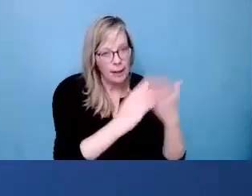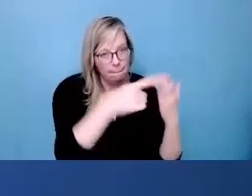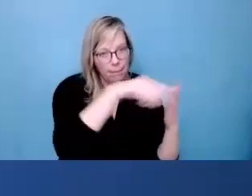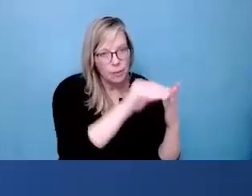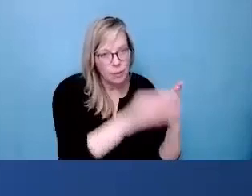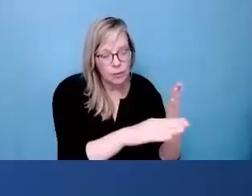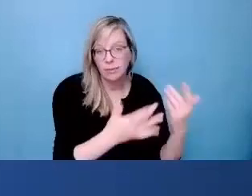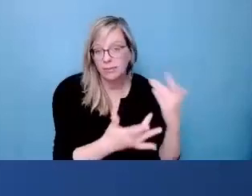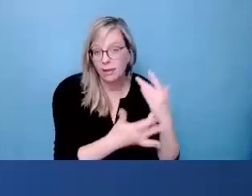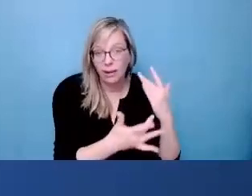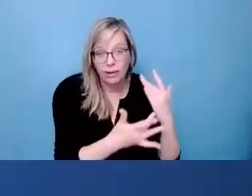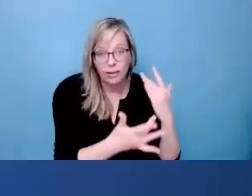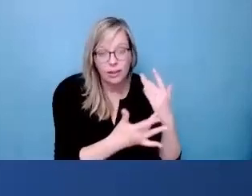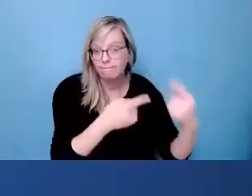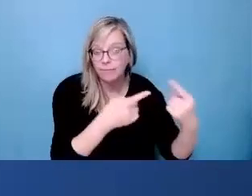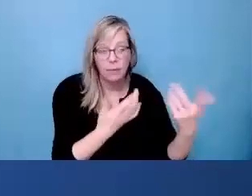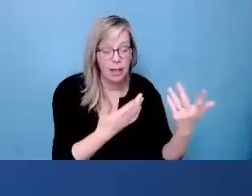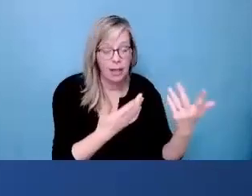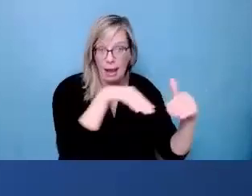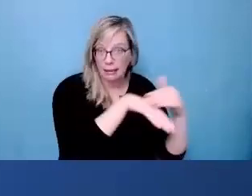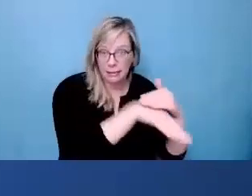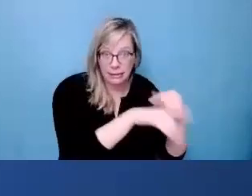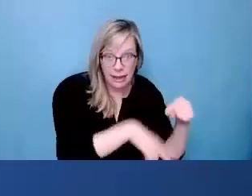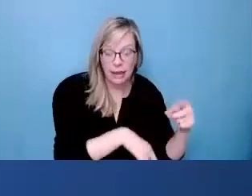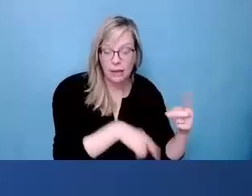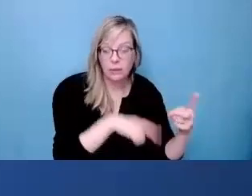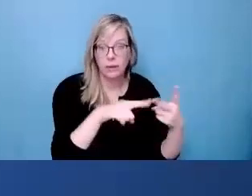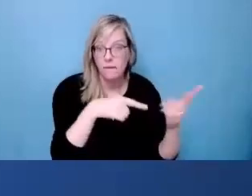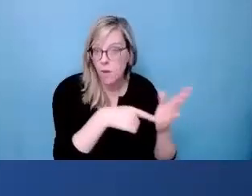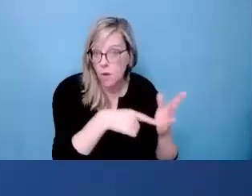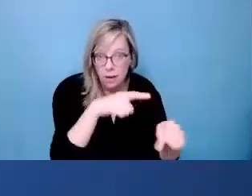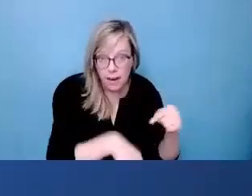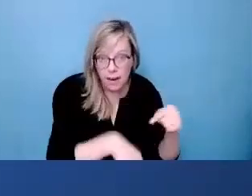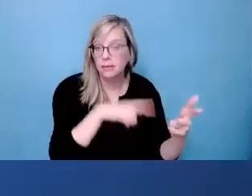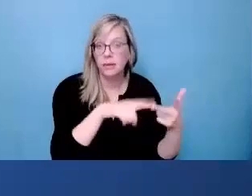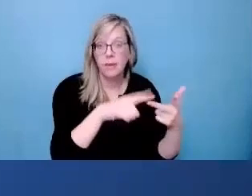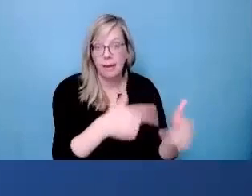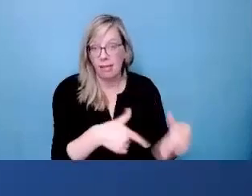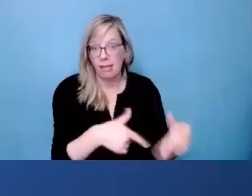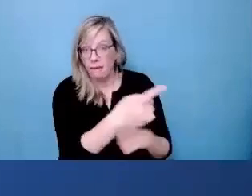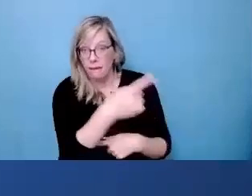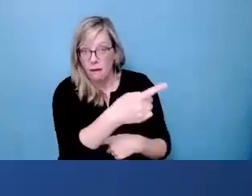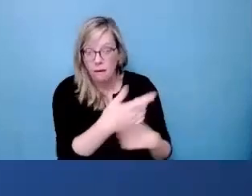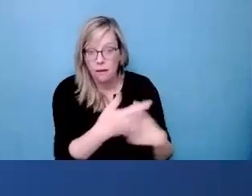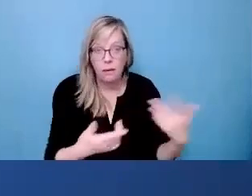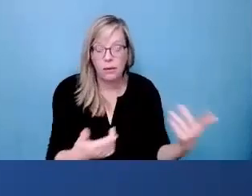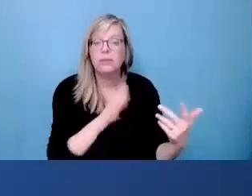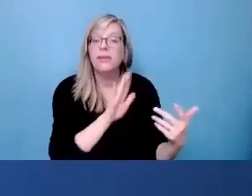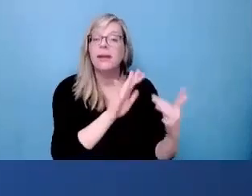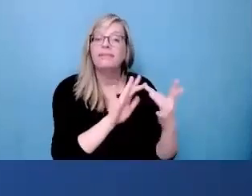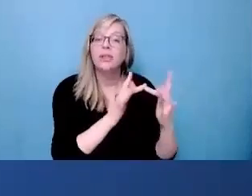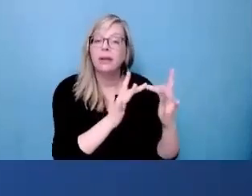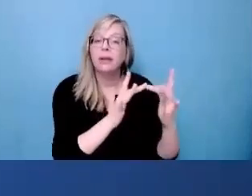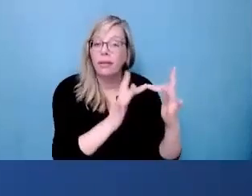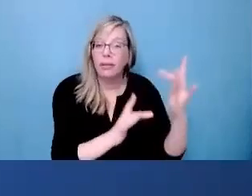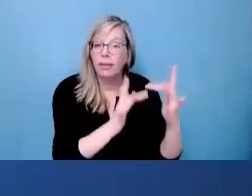barriers for many students when it comes to technology. Some students may not have access to it or they can't afford it, or maybe they live in a rural